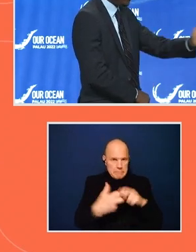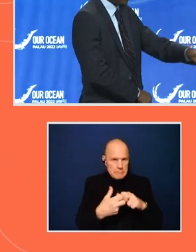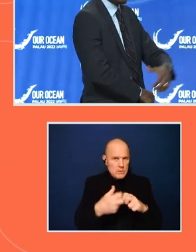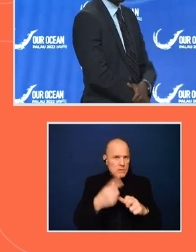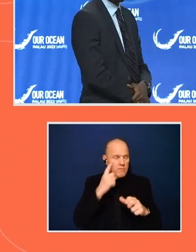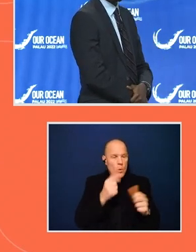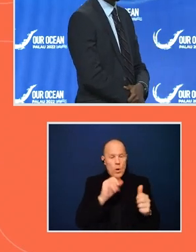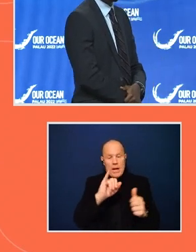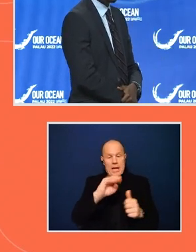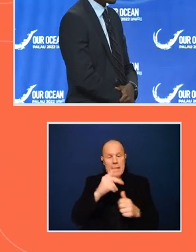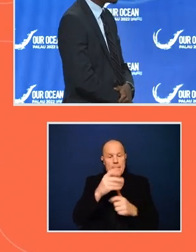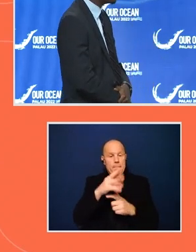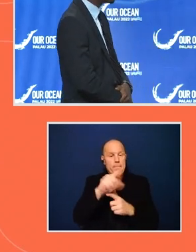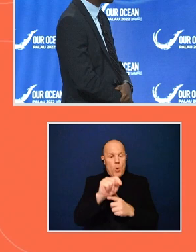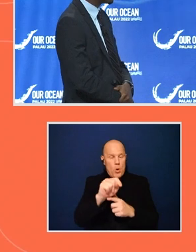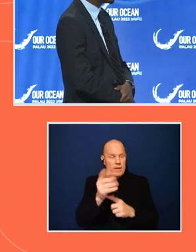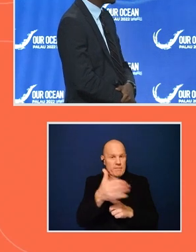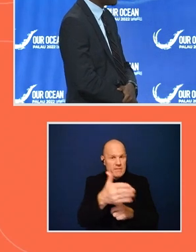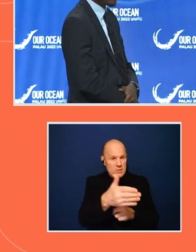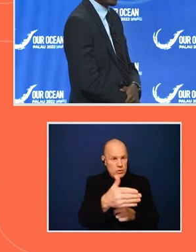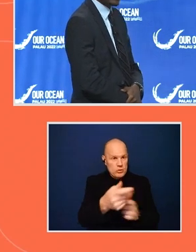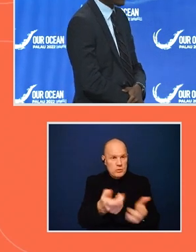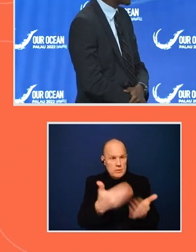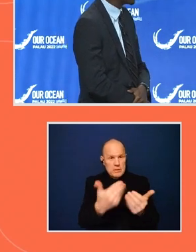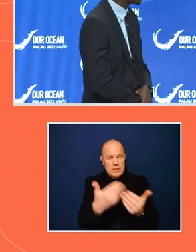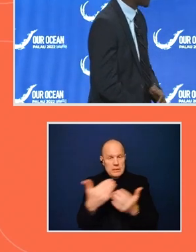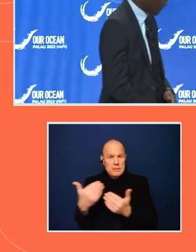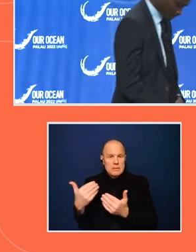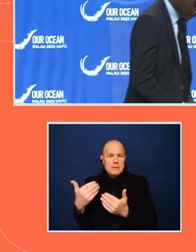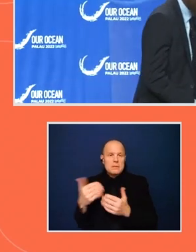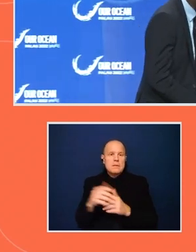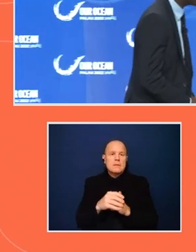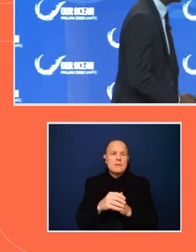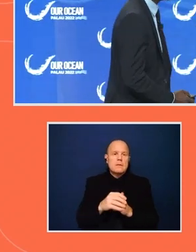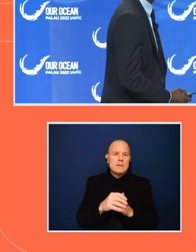ascertain the fisheries needs or the protein needs for the country.